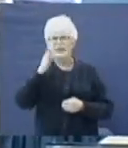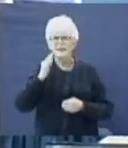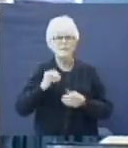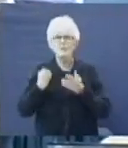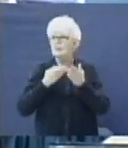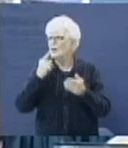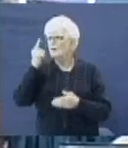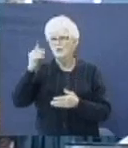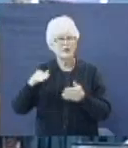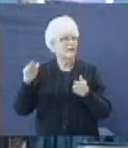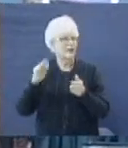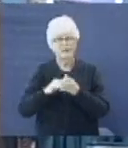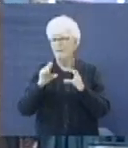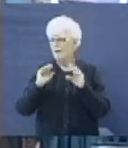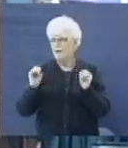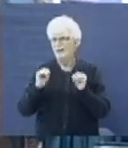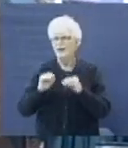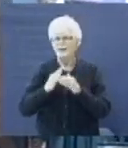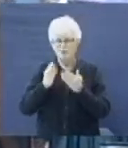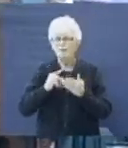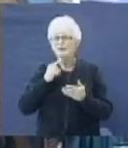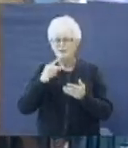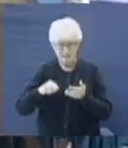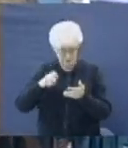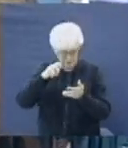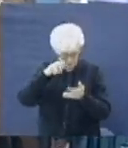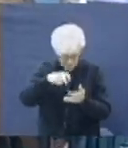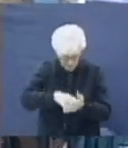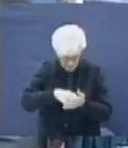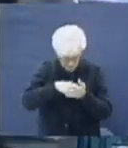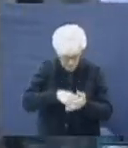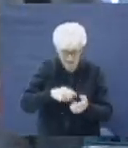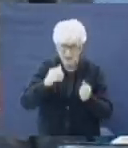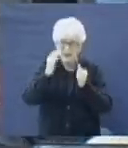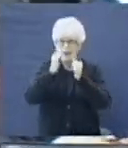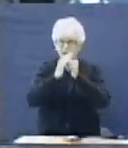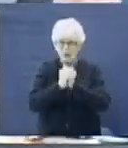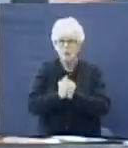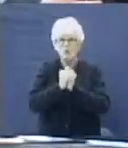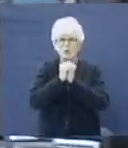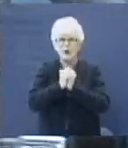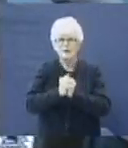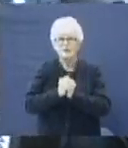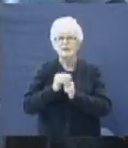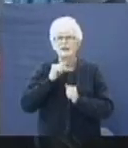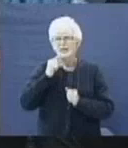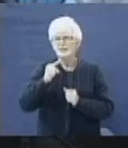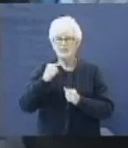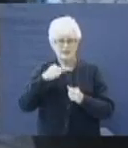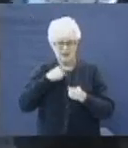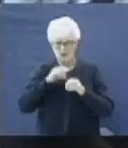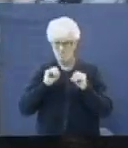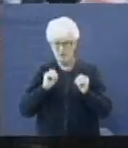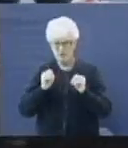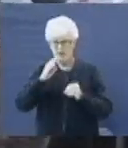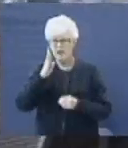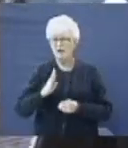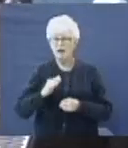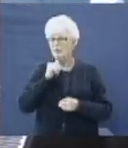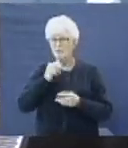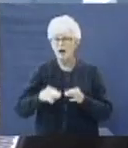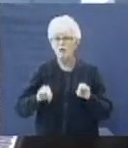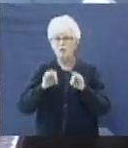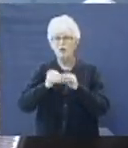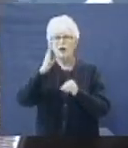serve you again. But the Bible said that he fell down and he worshipped. That means this. He said, I'm nothing, God. I'm not